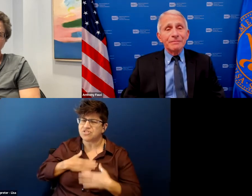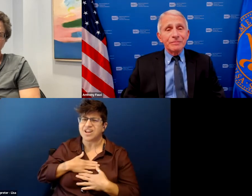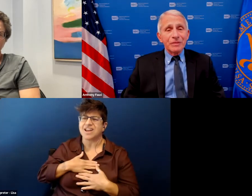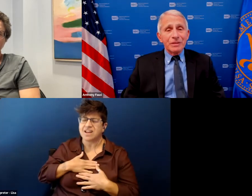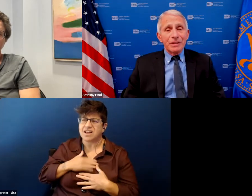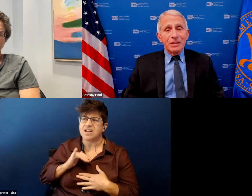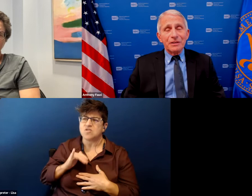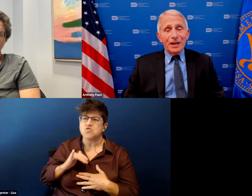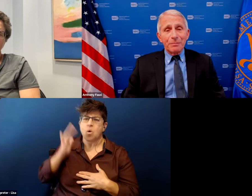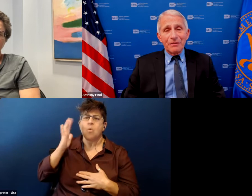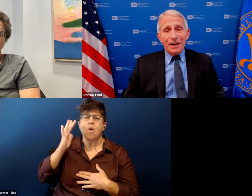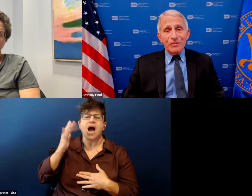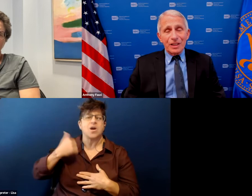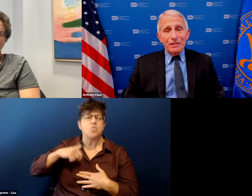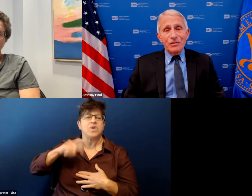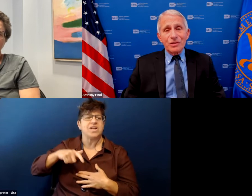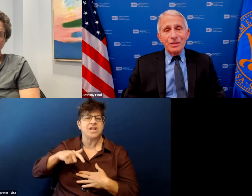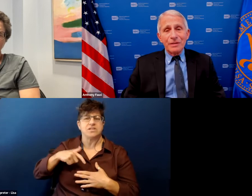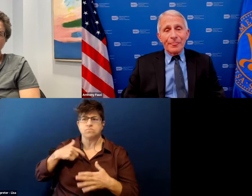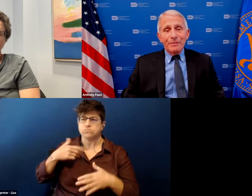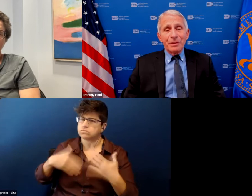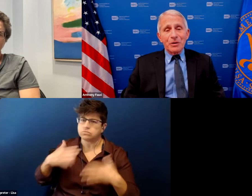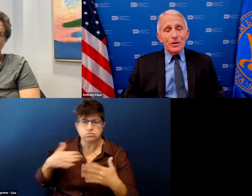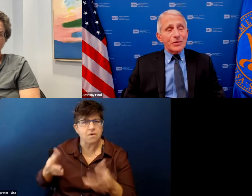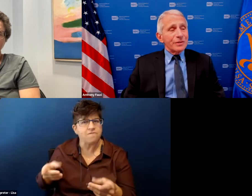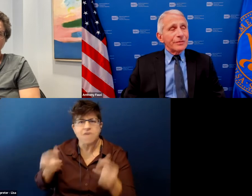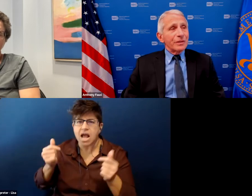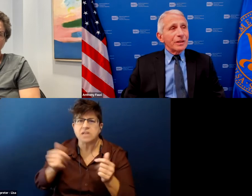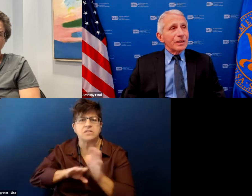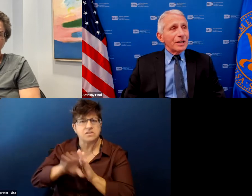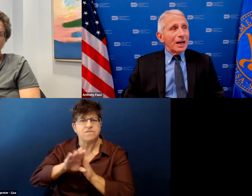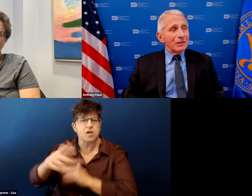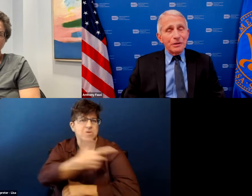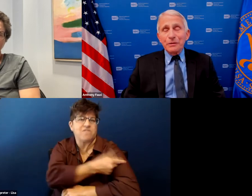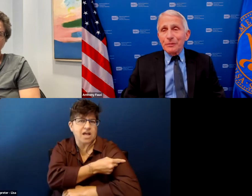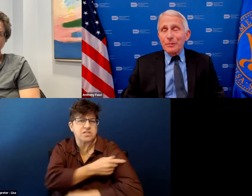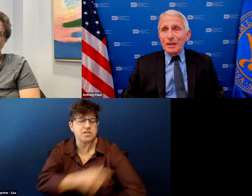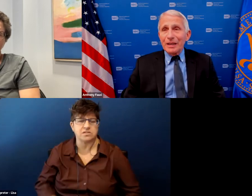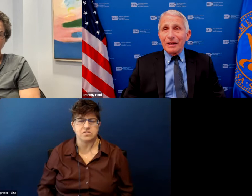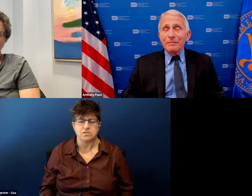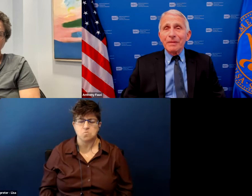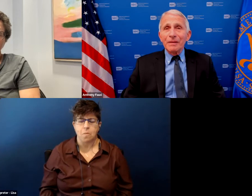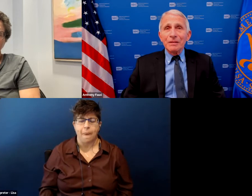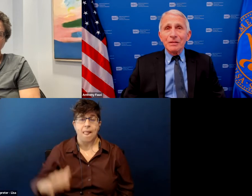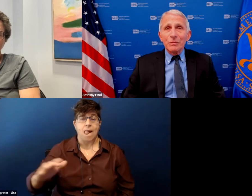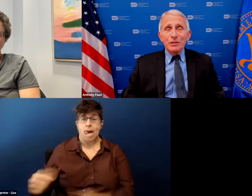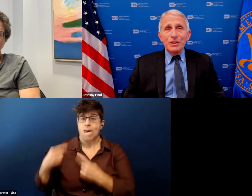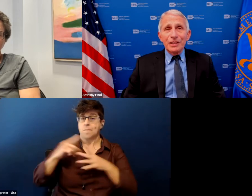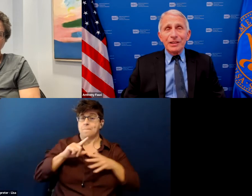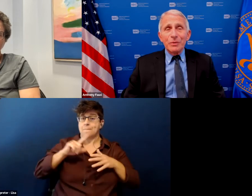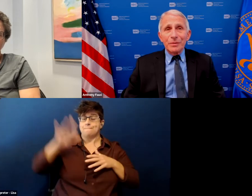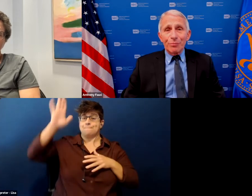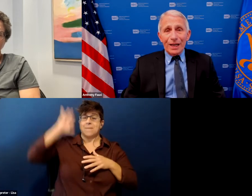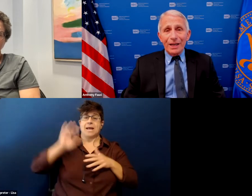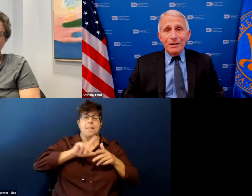in developing vaccines because i learned from the beginning when you're